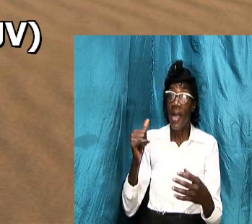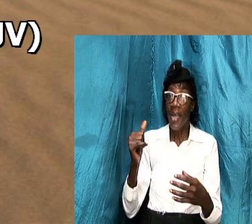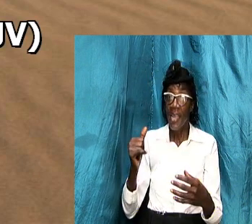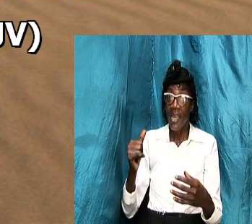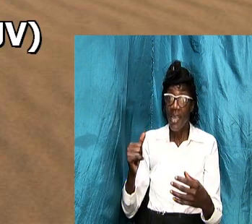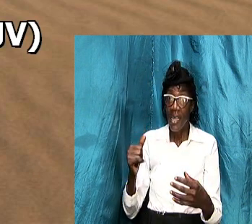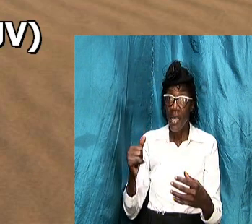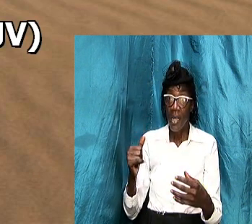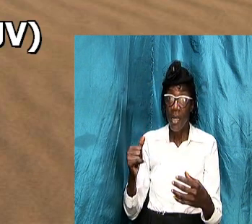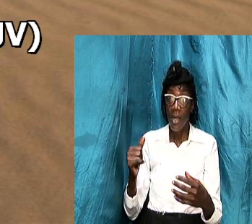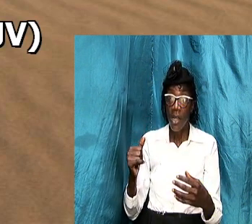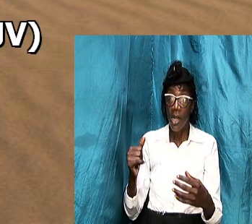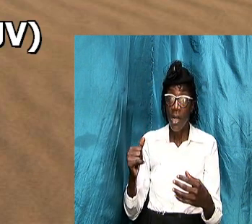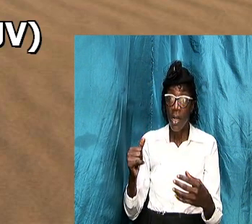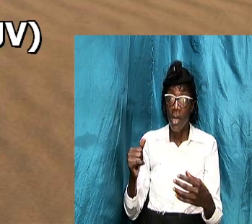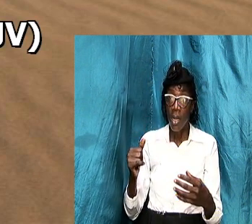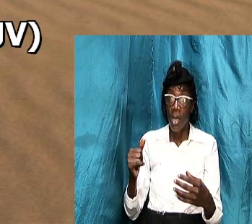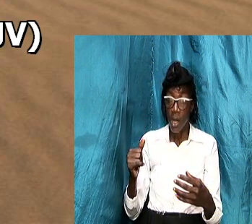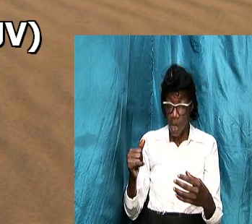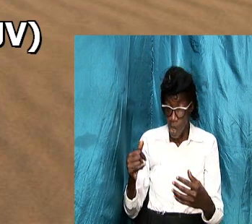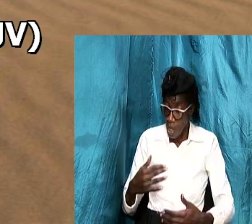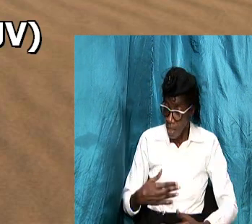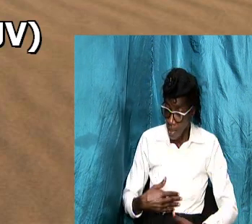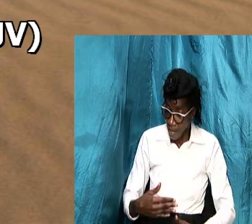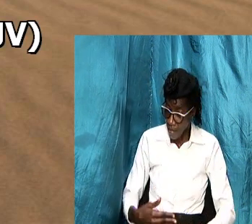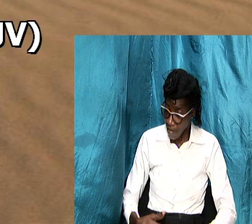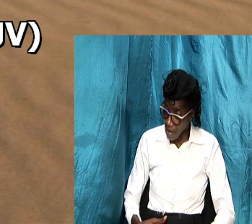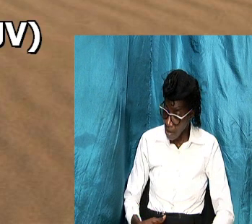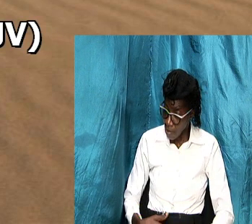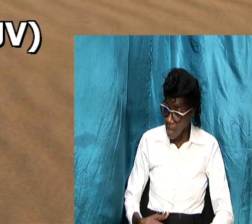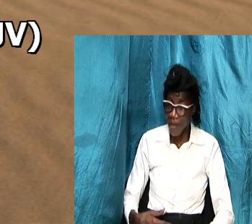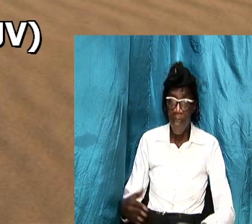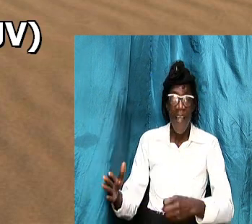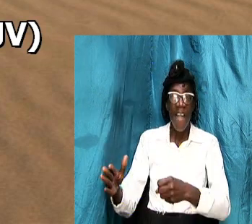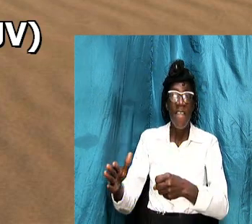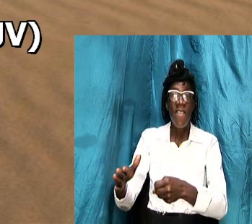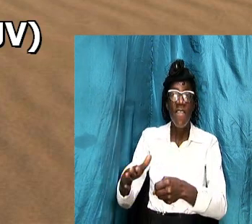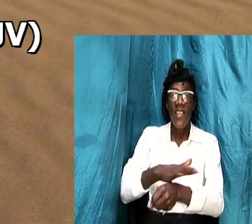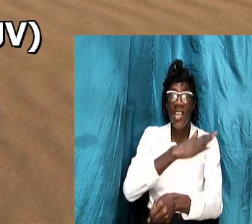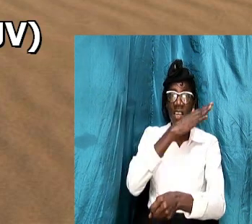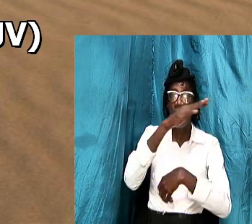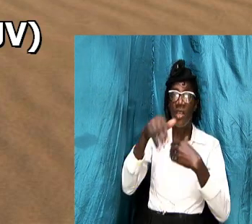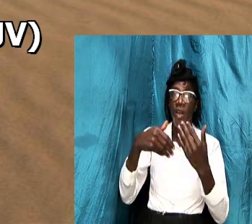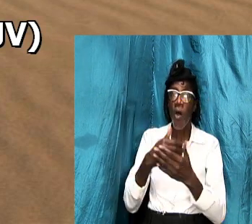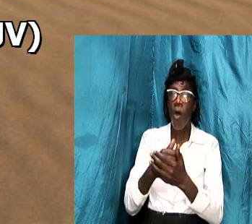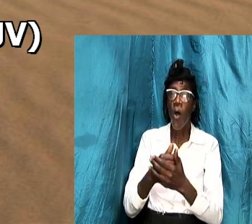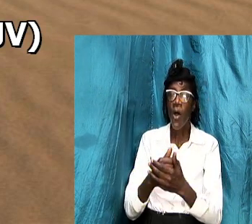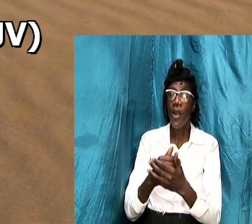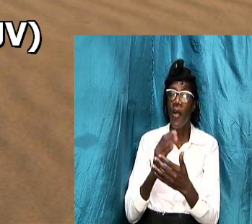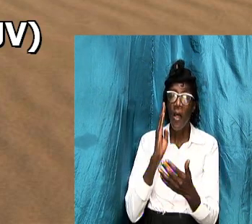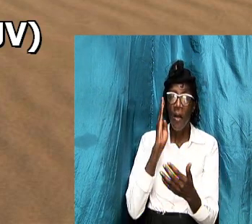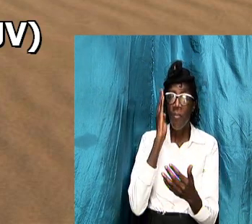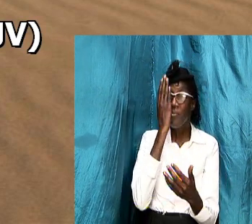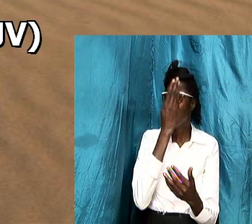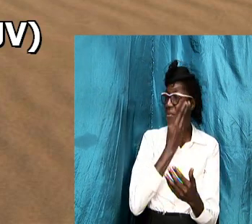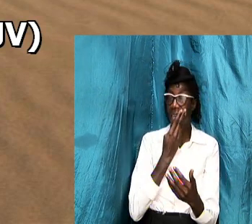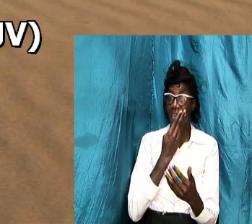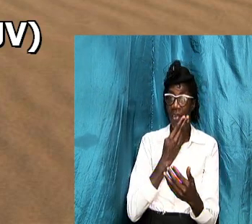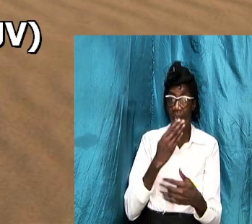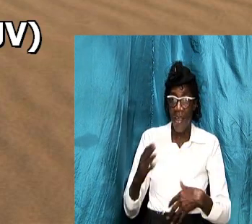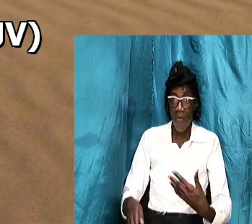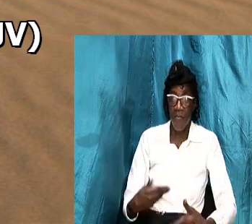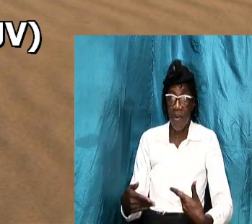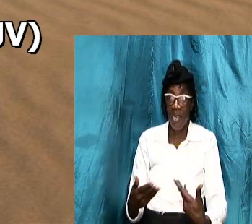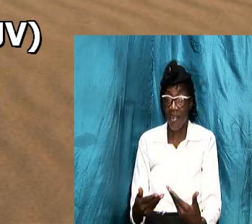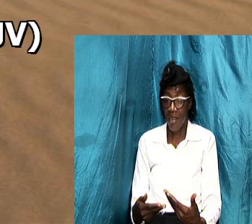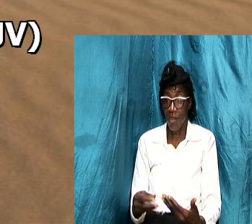with all precious and pleasant things we did indicate um